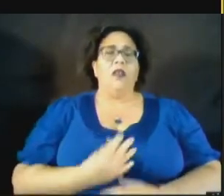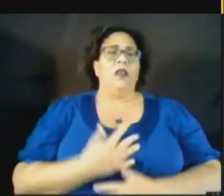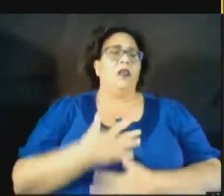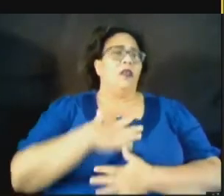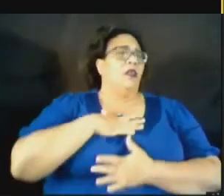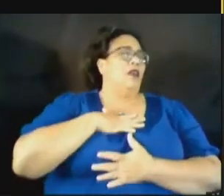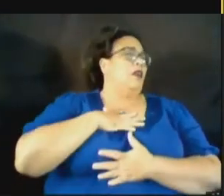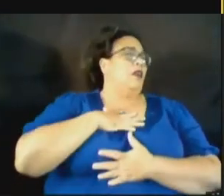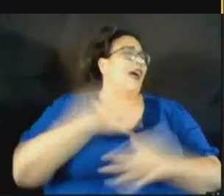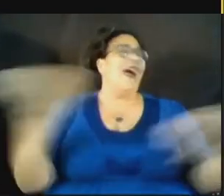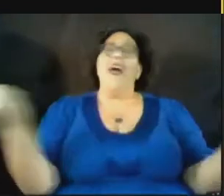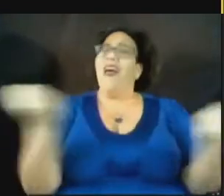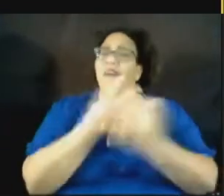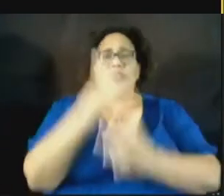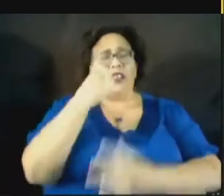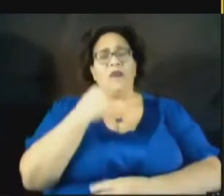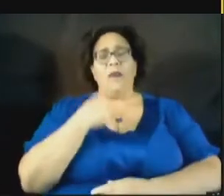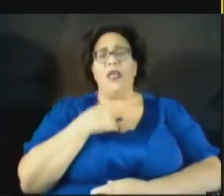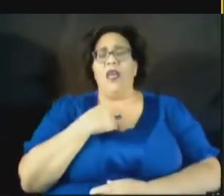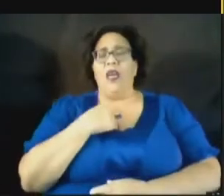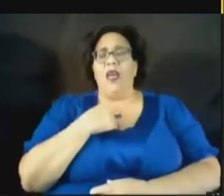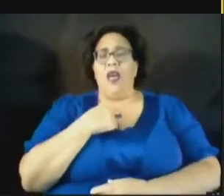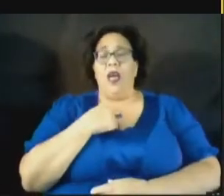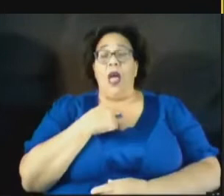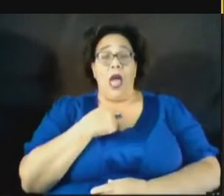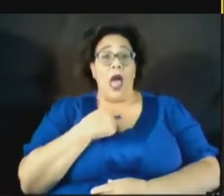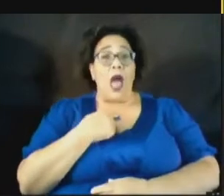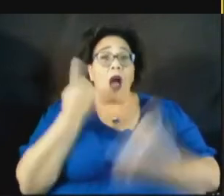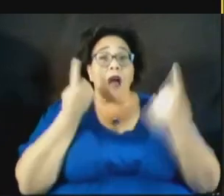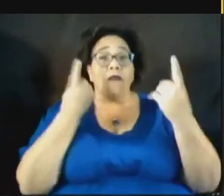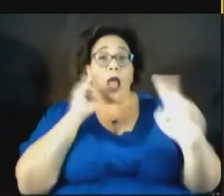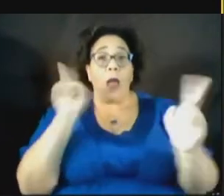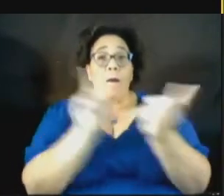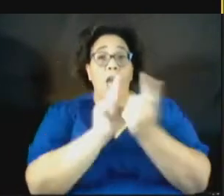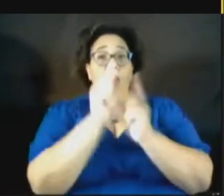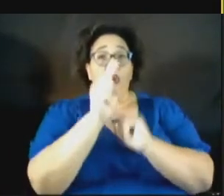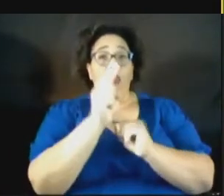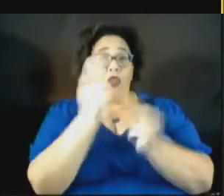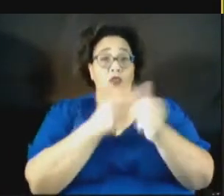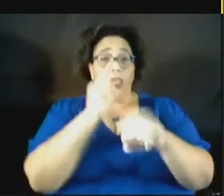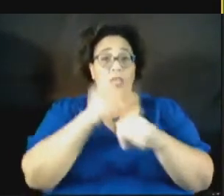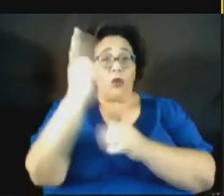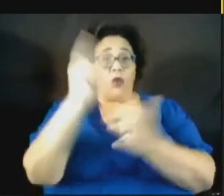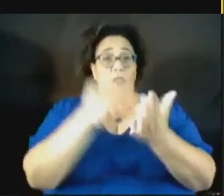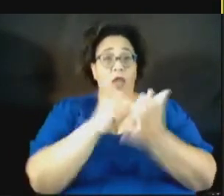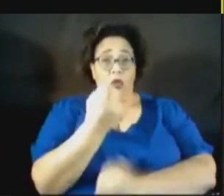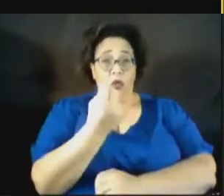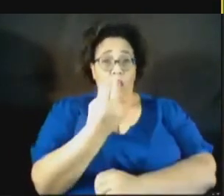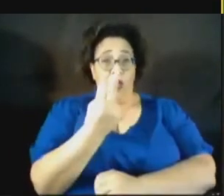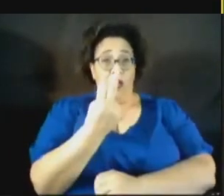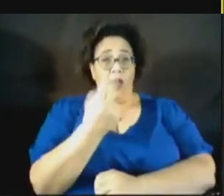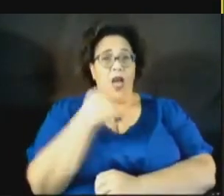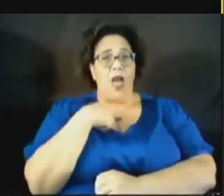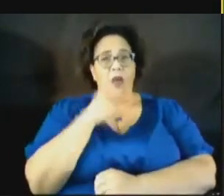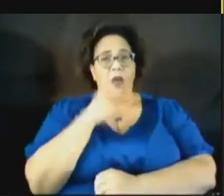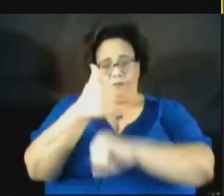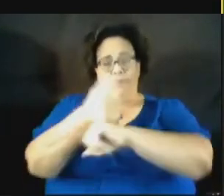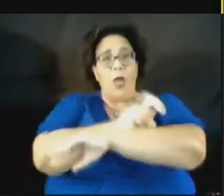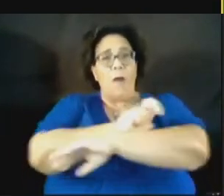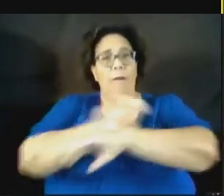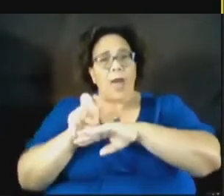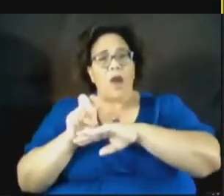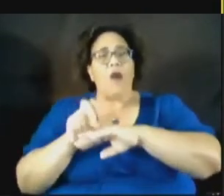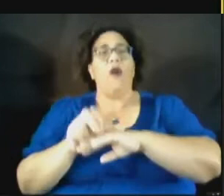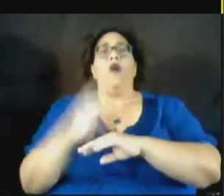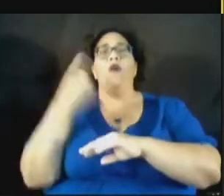everything. And I met Monica for the first time in 2012. I was facilitating a panel for the